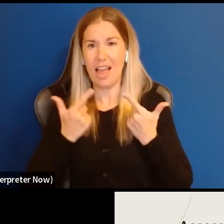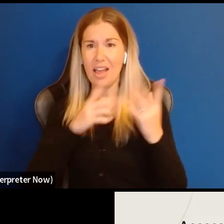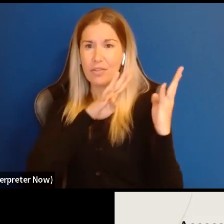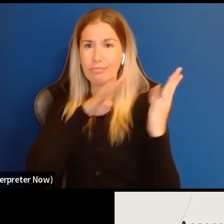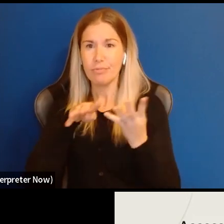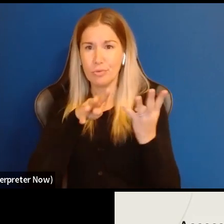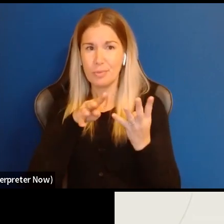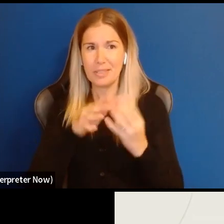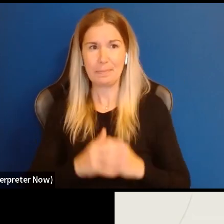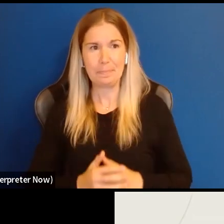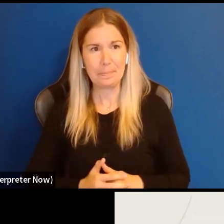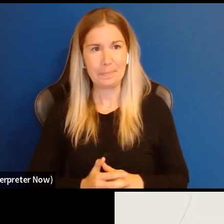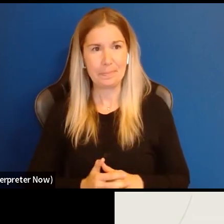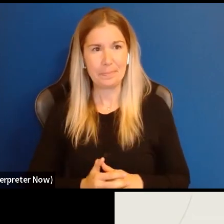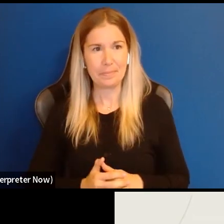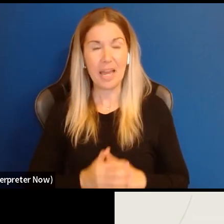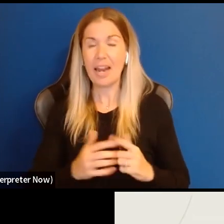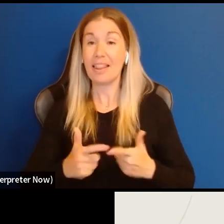Our next slide, please.